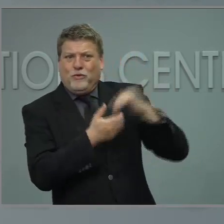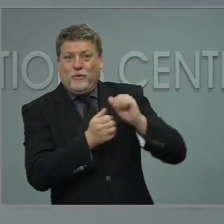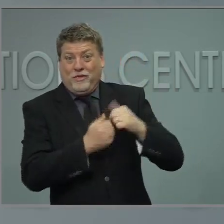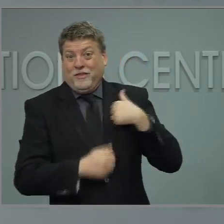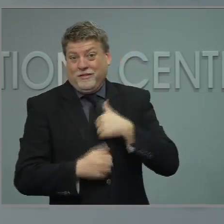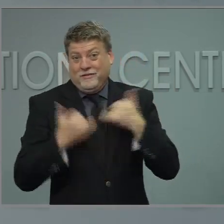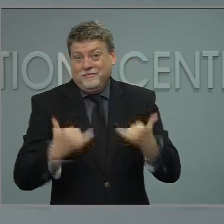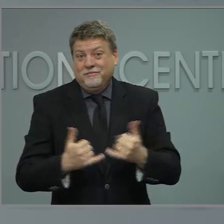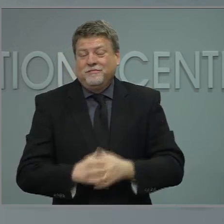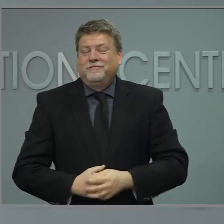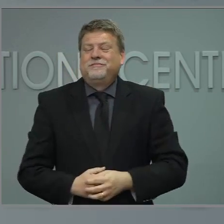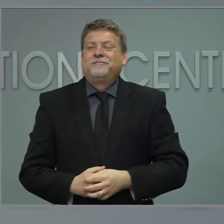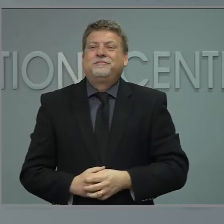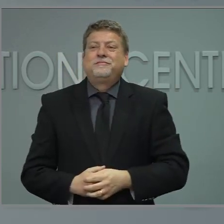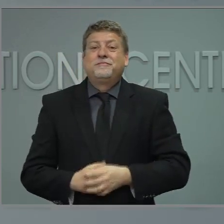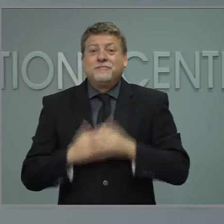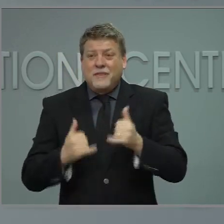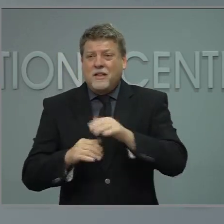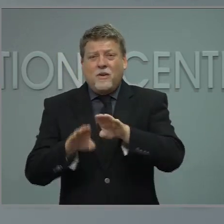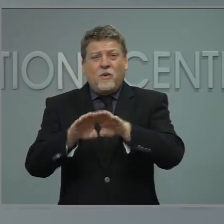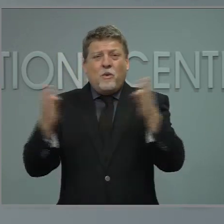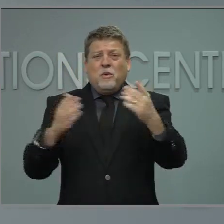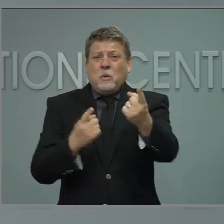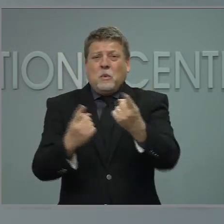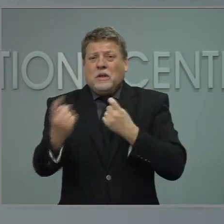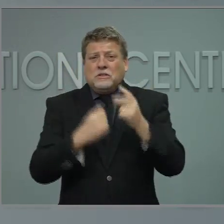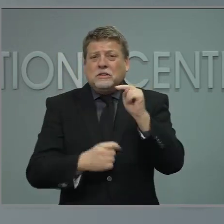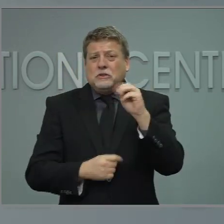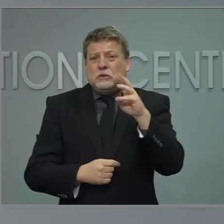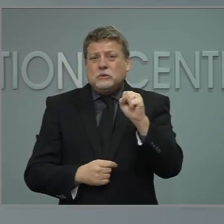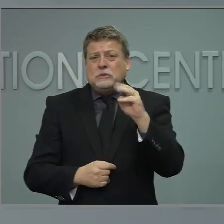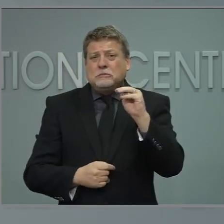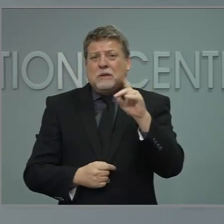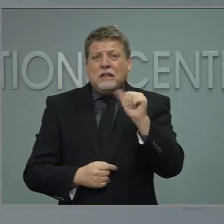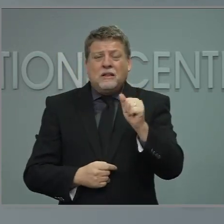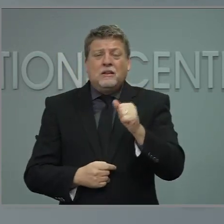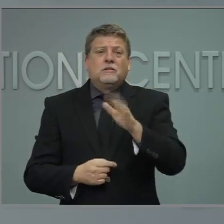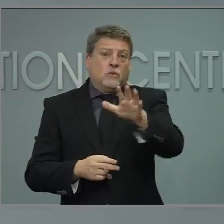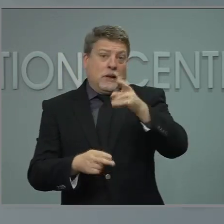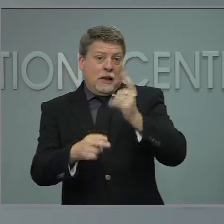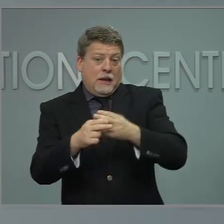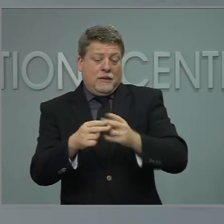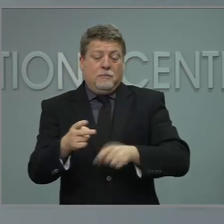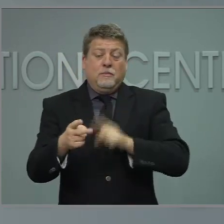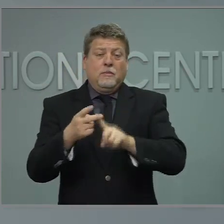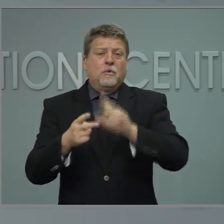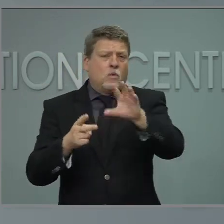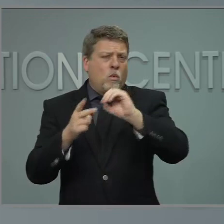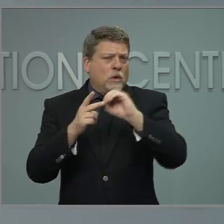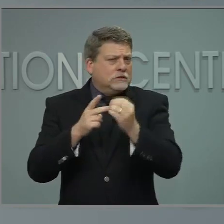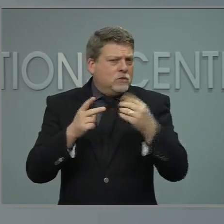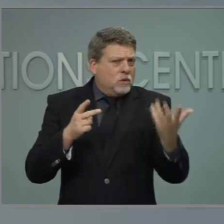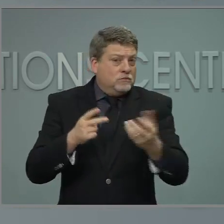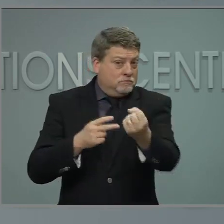We'll take some questions from the media. If you can identify yourself and your organization, we'll take the first question.